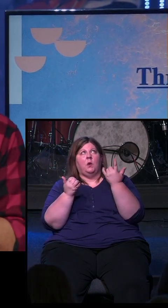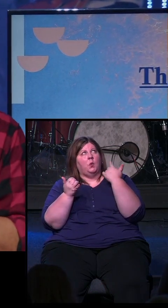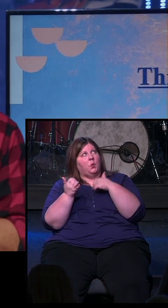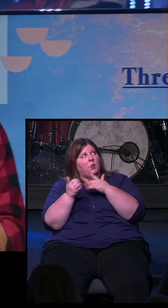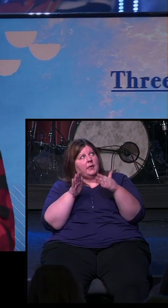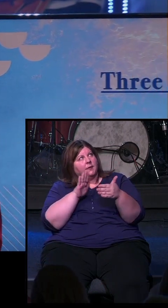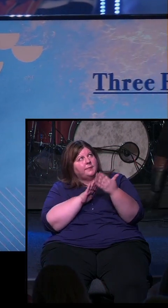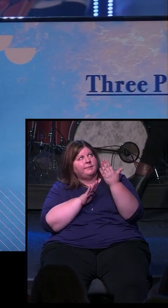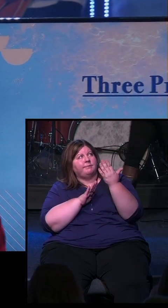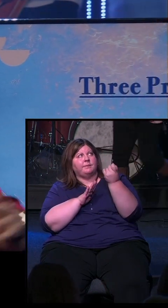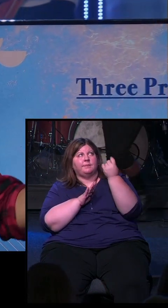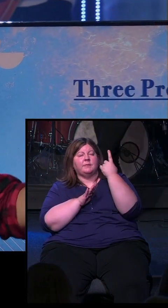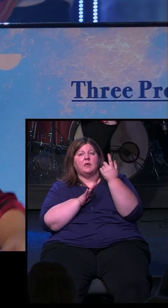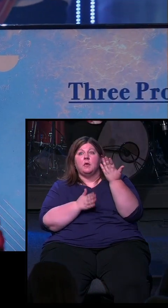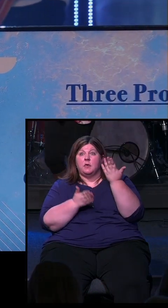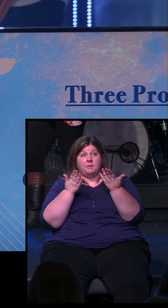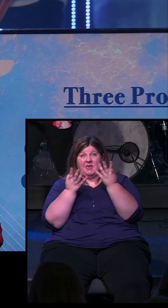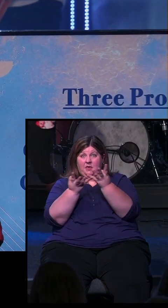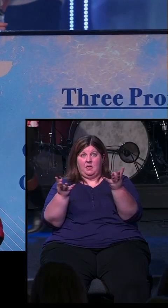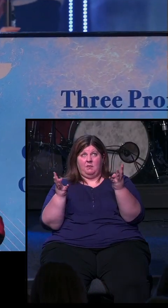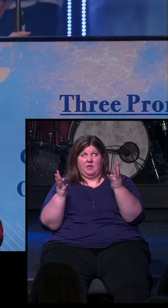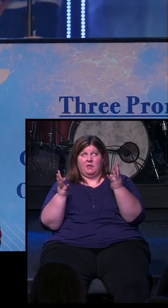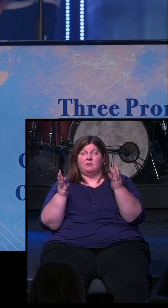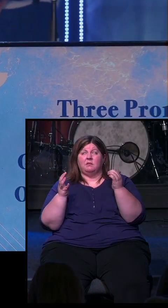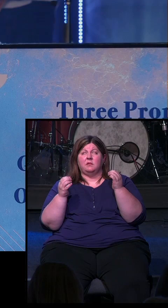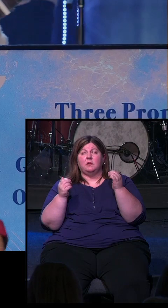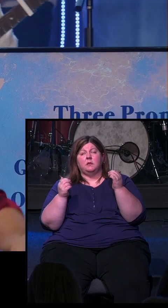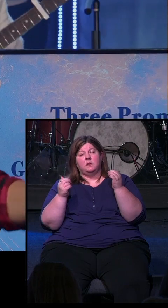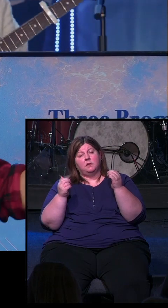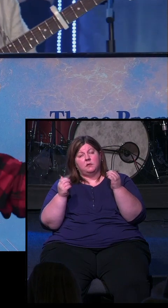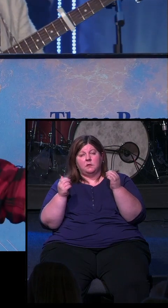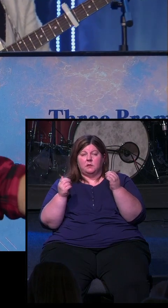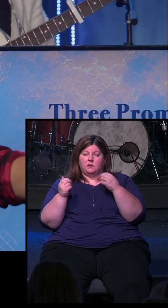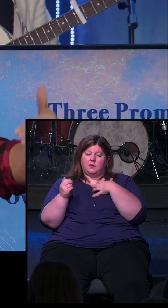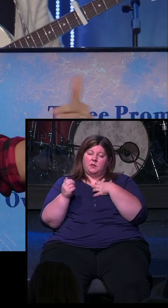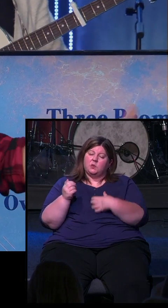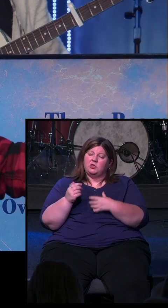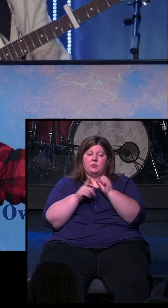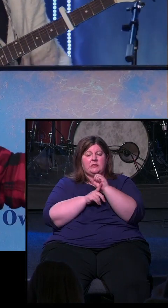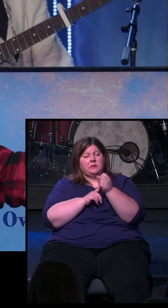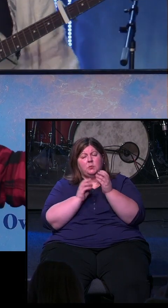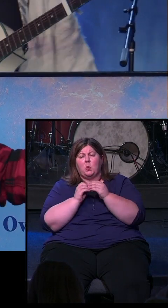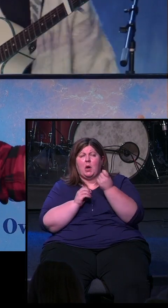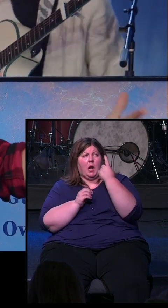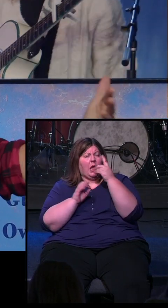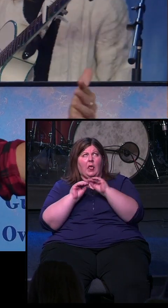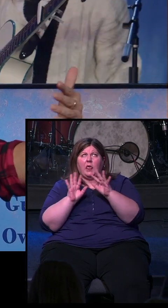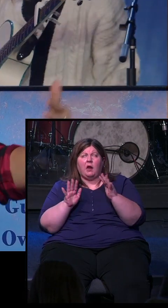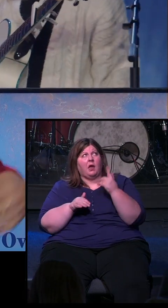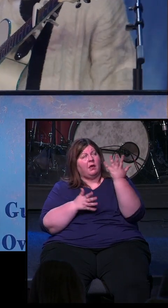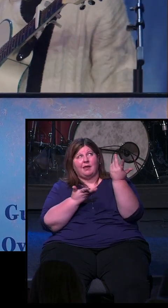God, if there's anybody in this room who maybe we're saying, God, I really, I wish my circumstances were more clear. I wish you'd come through for me.